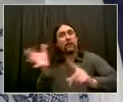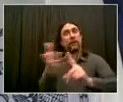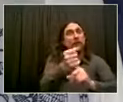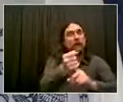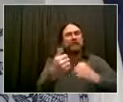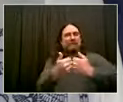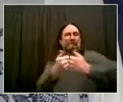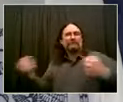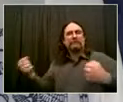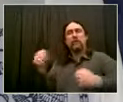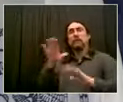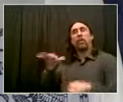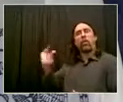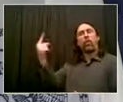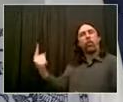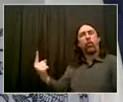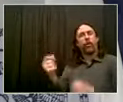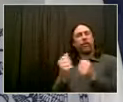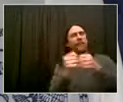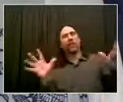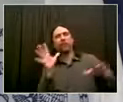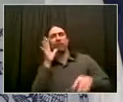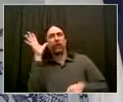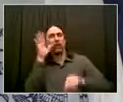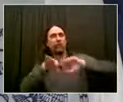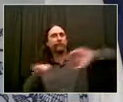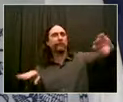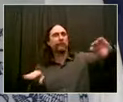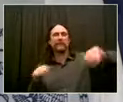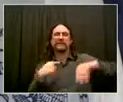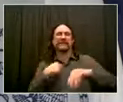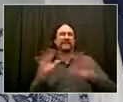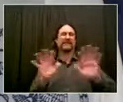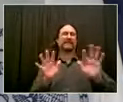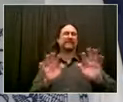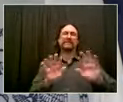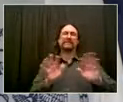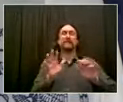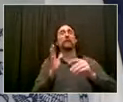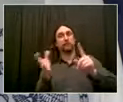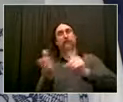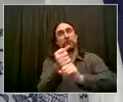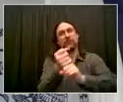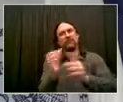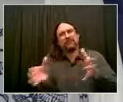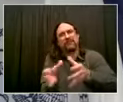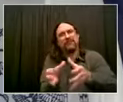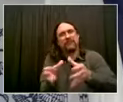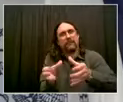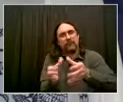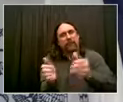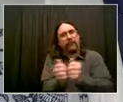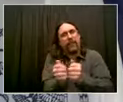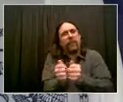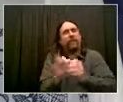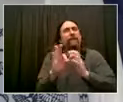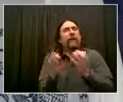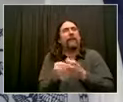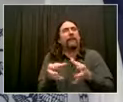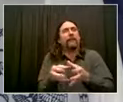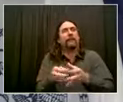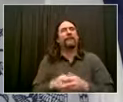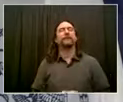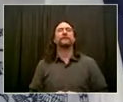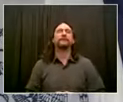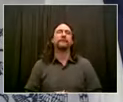Thank you. Vaccination is going well, but the numbers are showing sort of like a slowdown of the people going to get the first shot. What more can